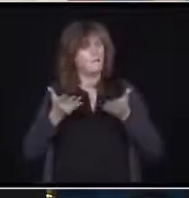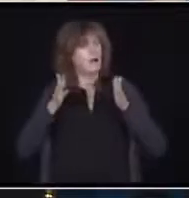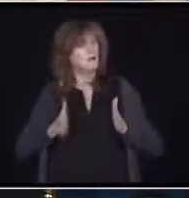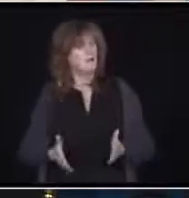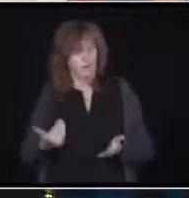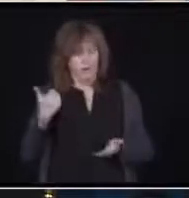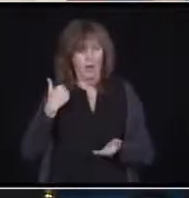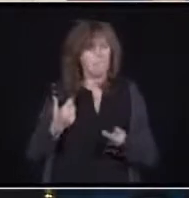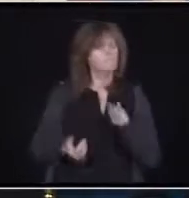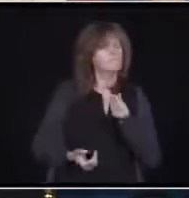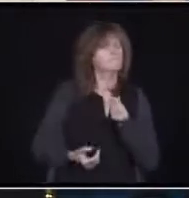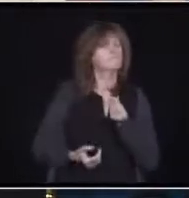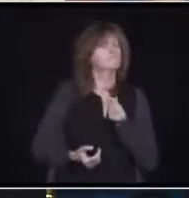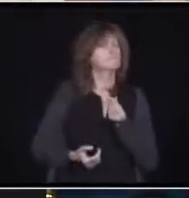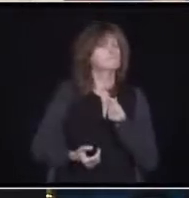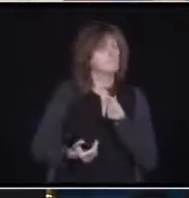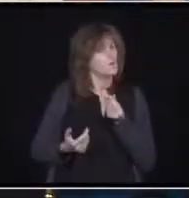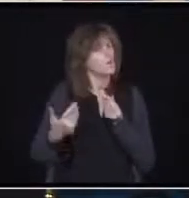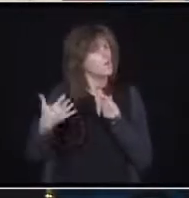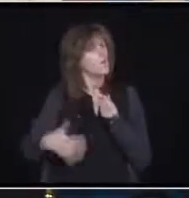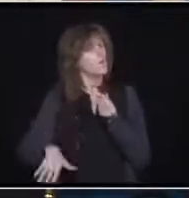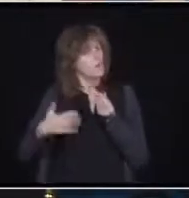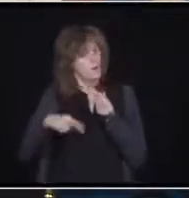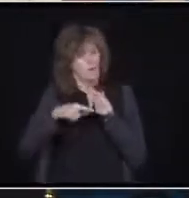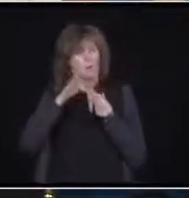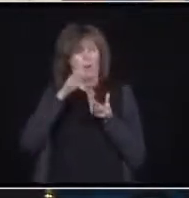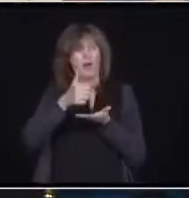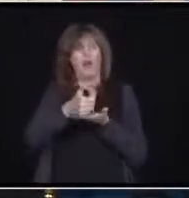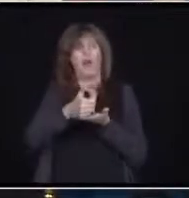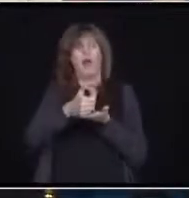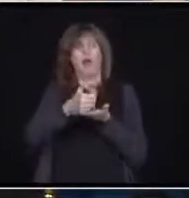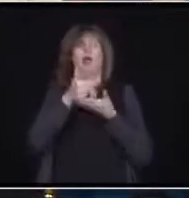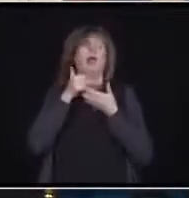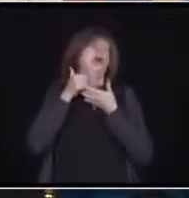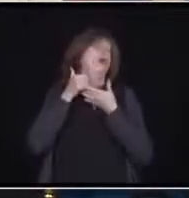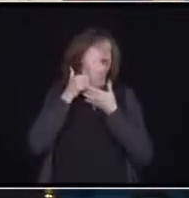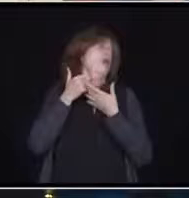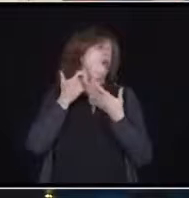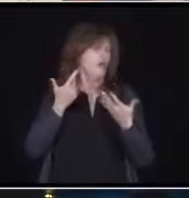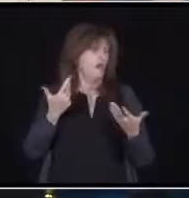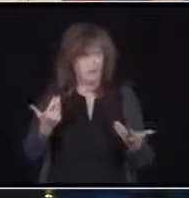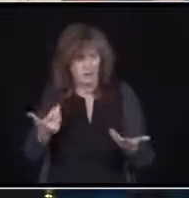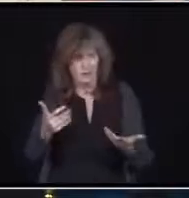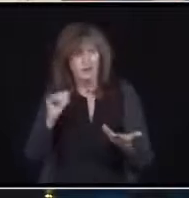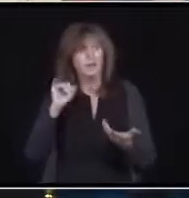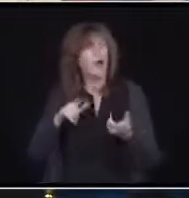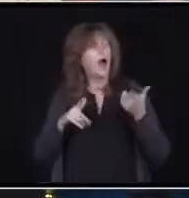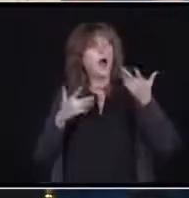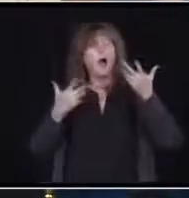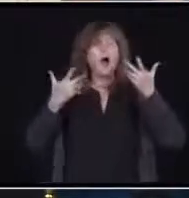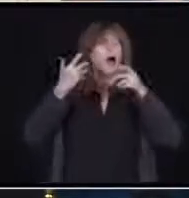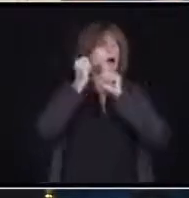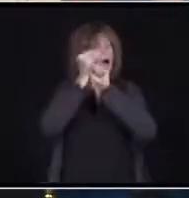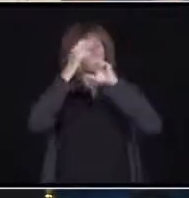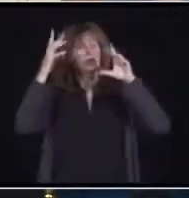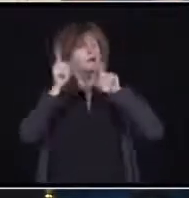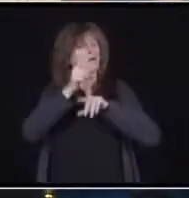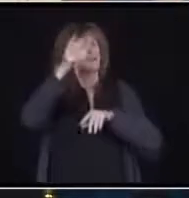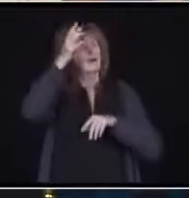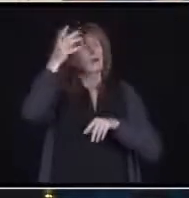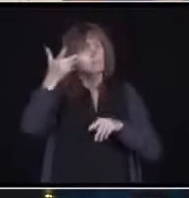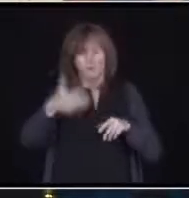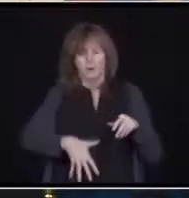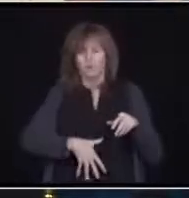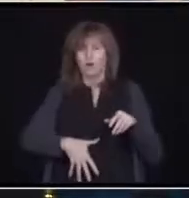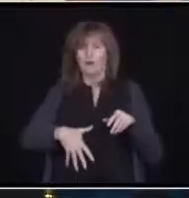It's a game changer. as they described it to me, it's like a pregnancy test. Put the